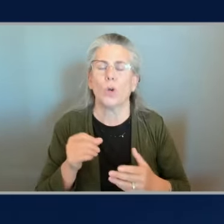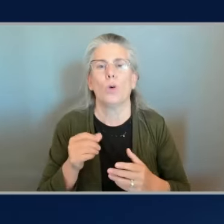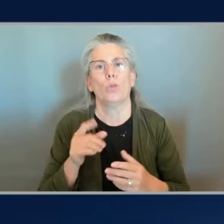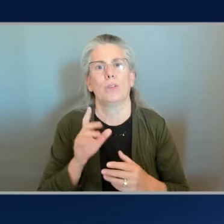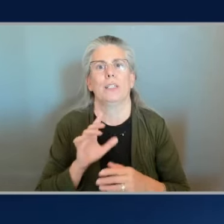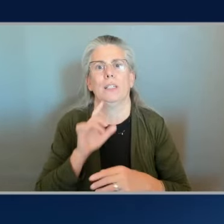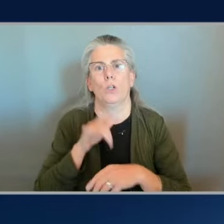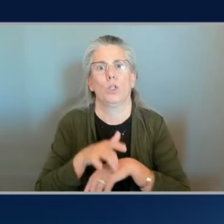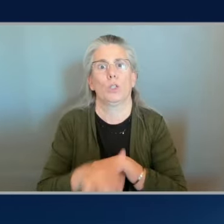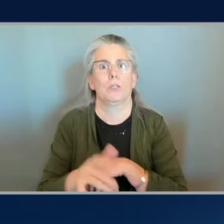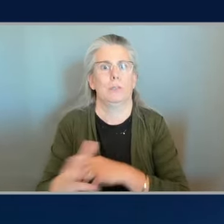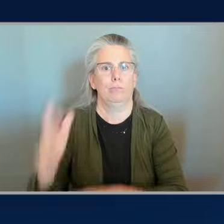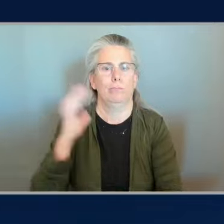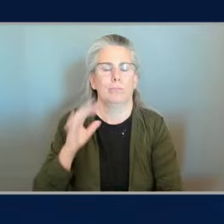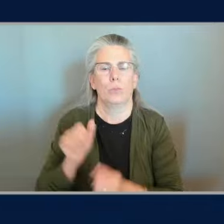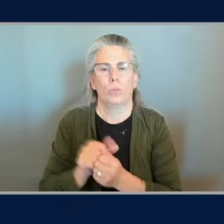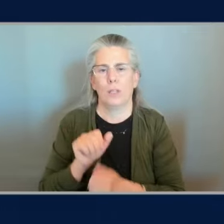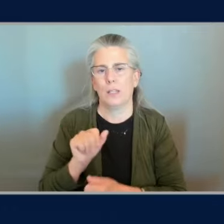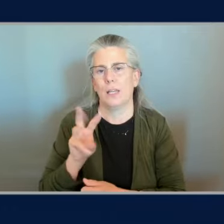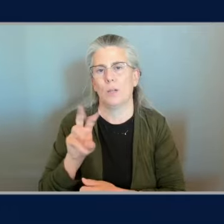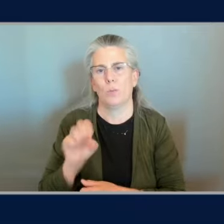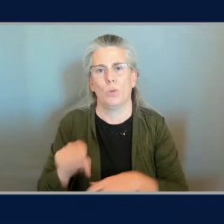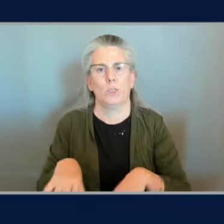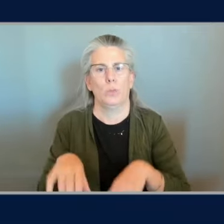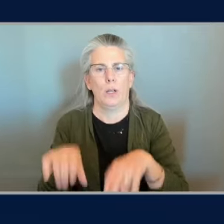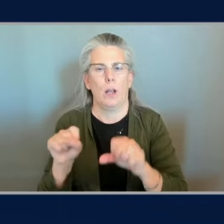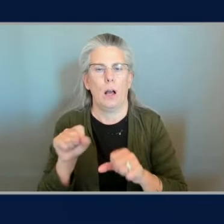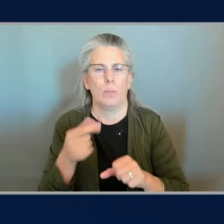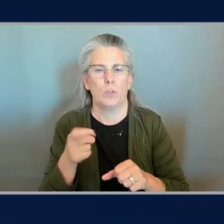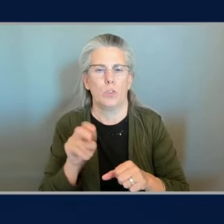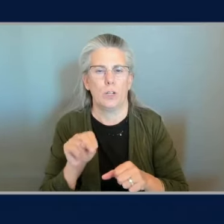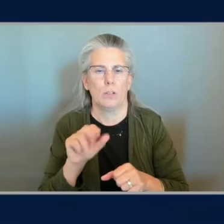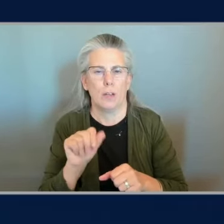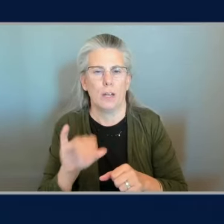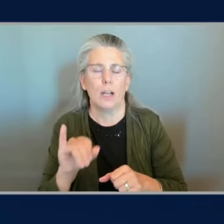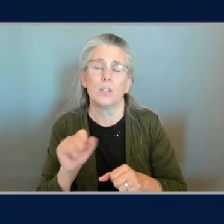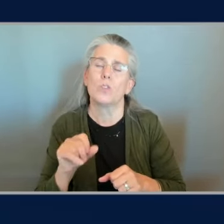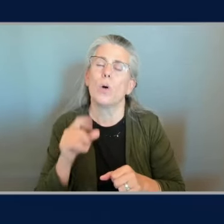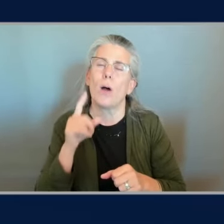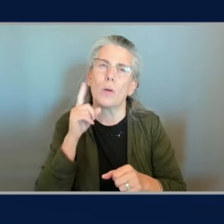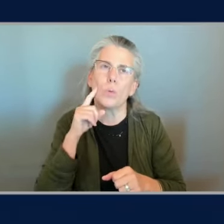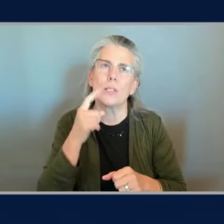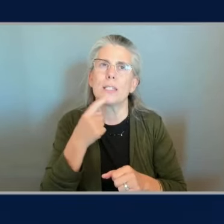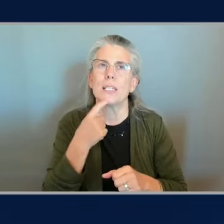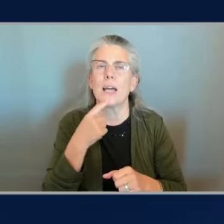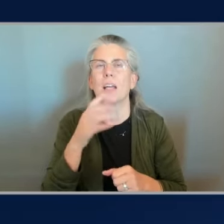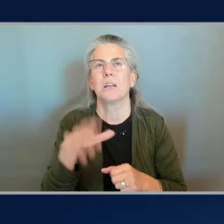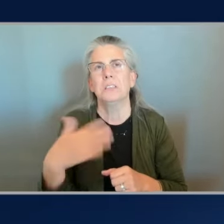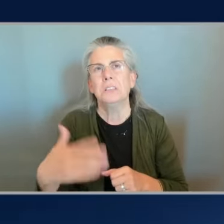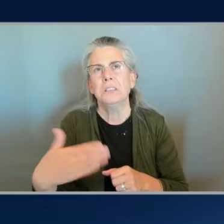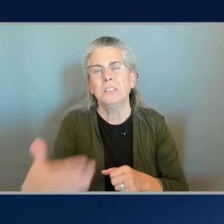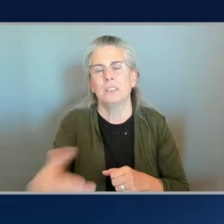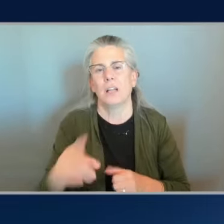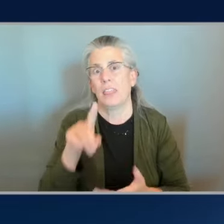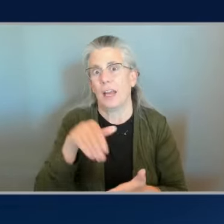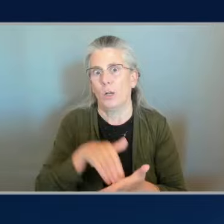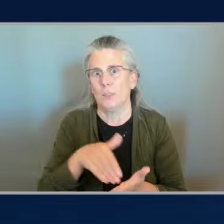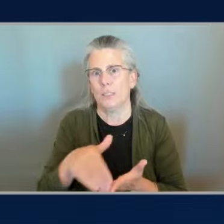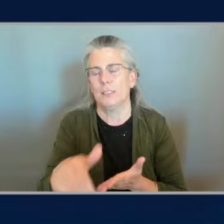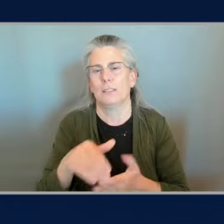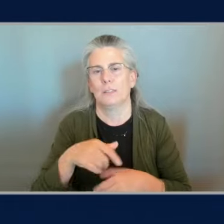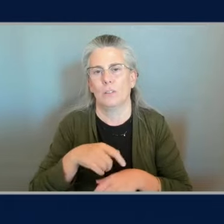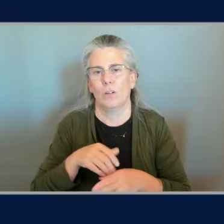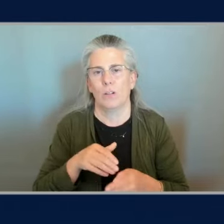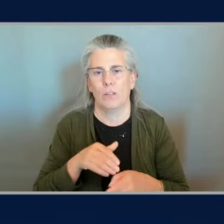aws so you know what i would say is you know hundreds if not thousands of times and we we continue to iterate it the good news is like with